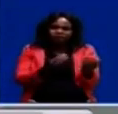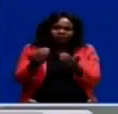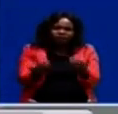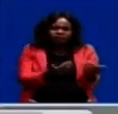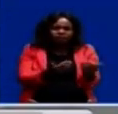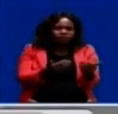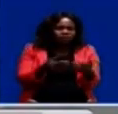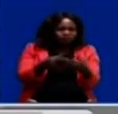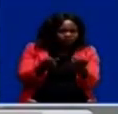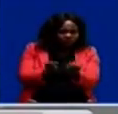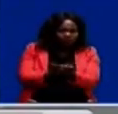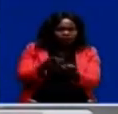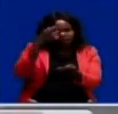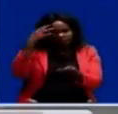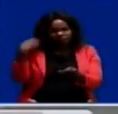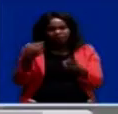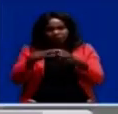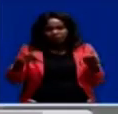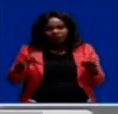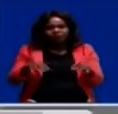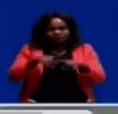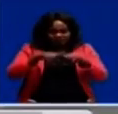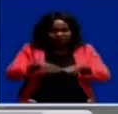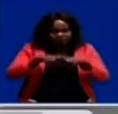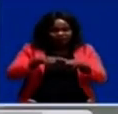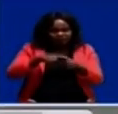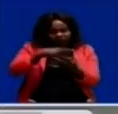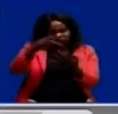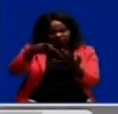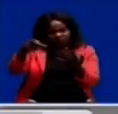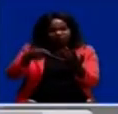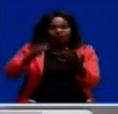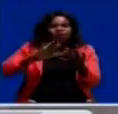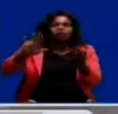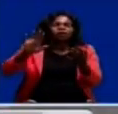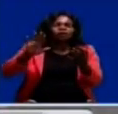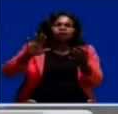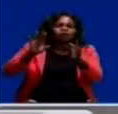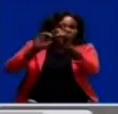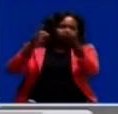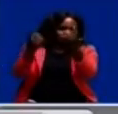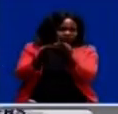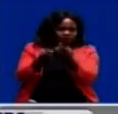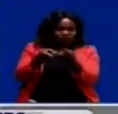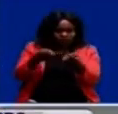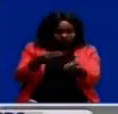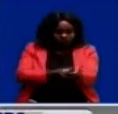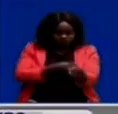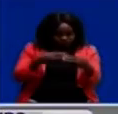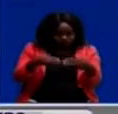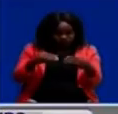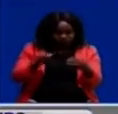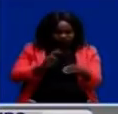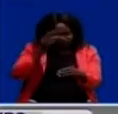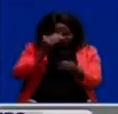the office block, depending on the priority of the district. We prioritized the Modern Market because we looked